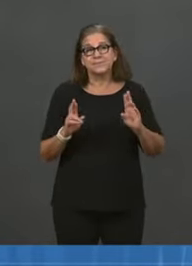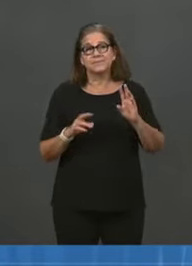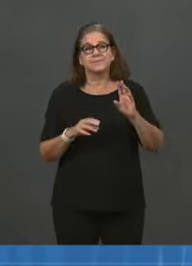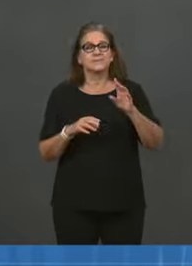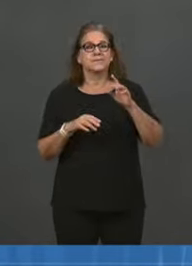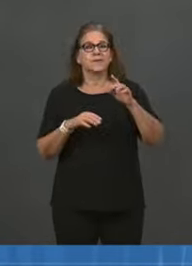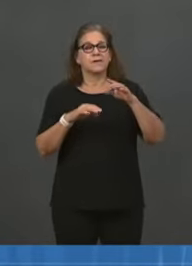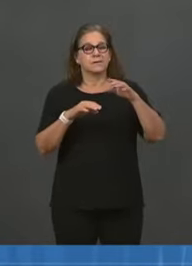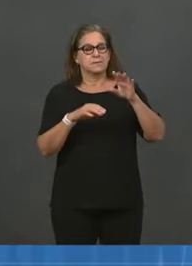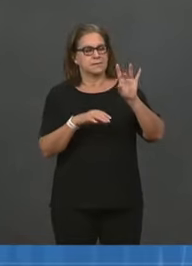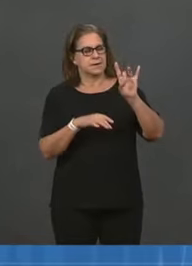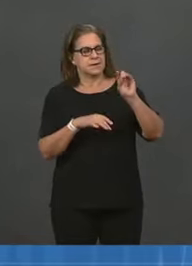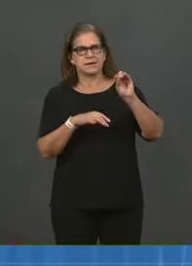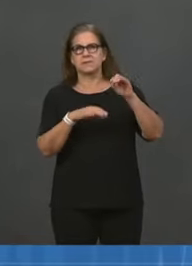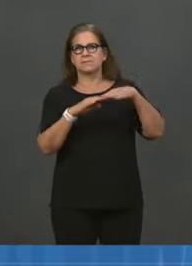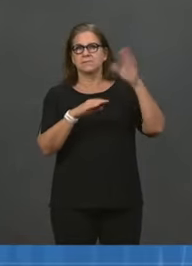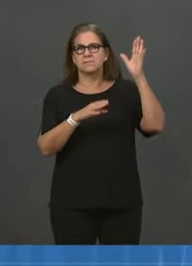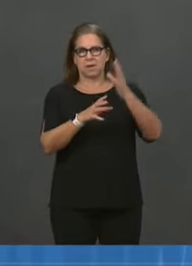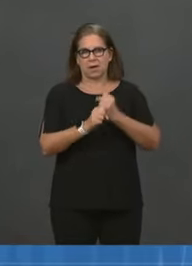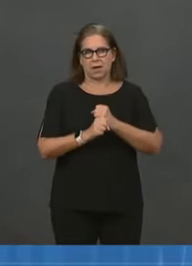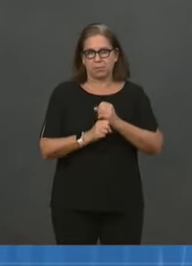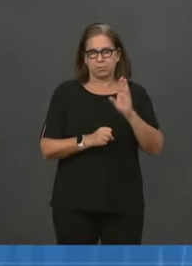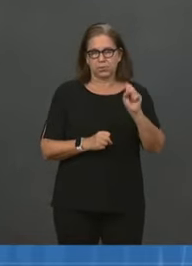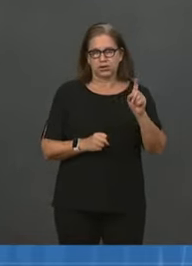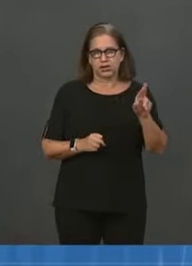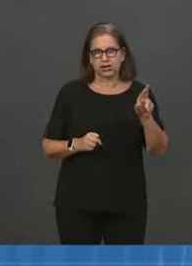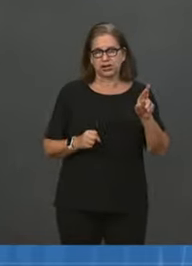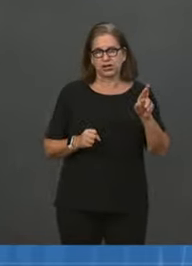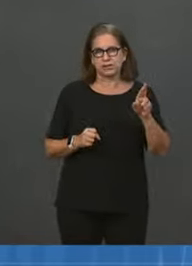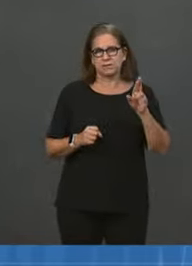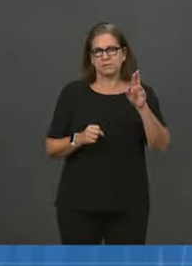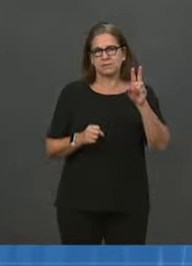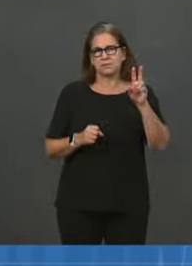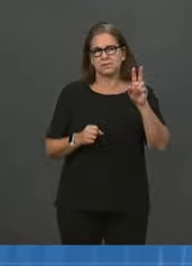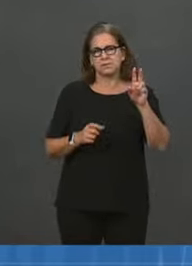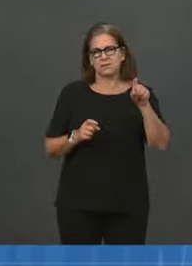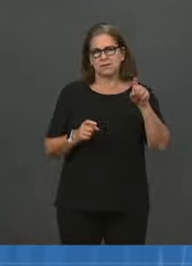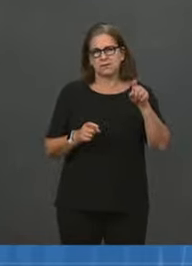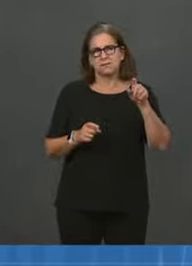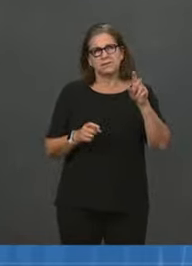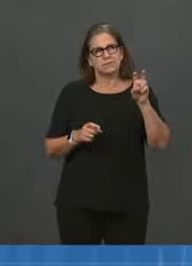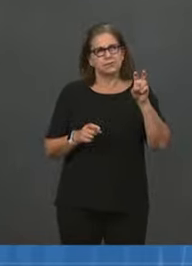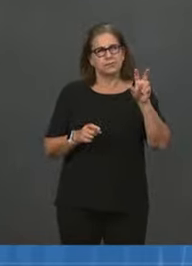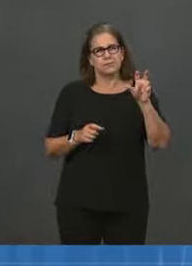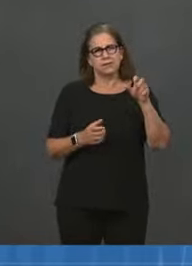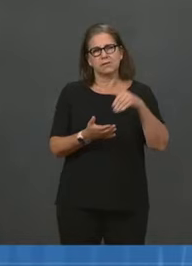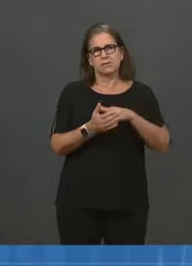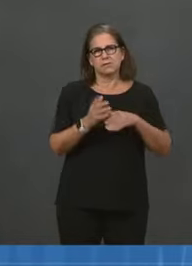thousands of more people roll up their sleeves to get their booster shot each and every day.